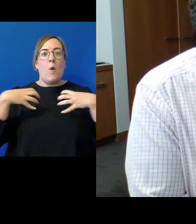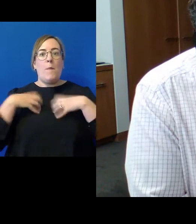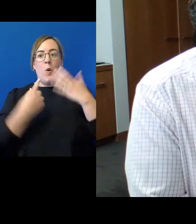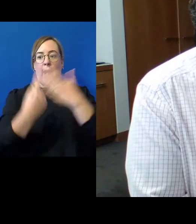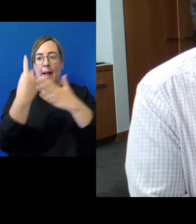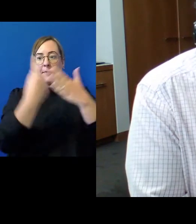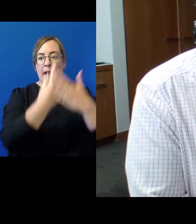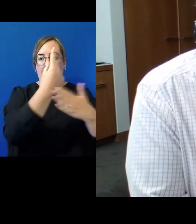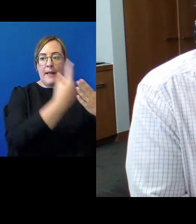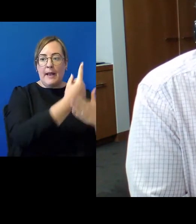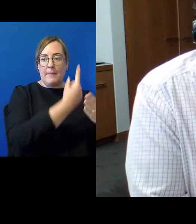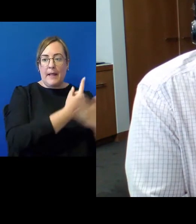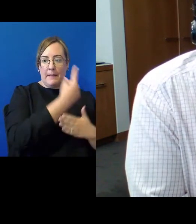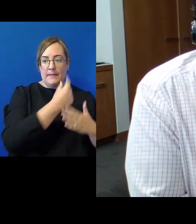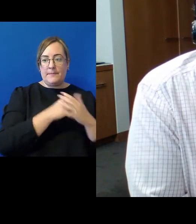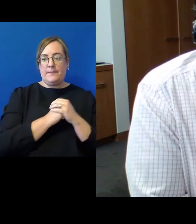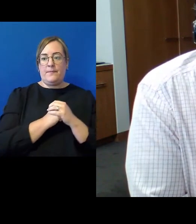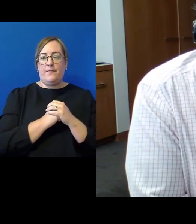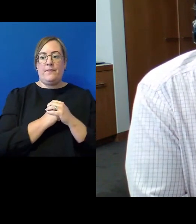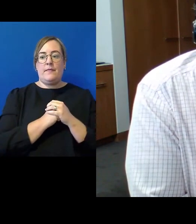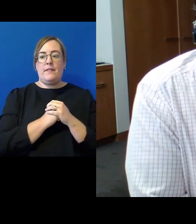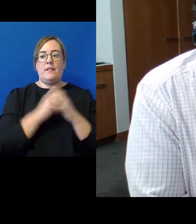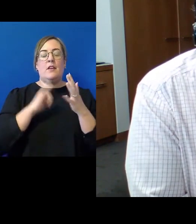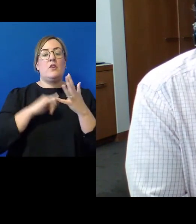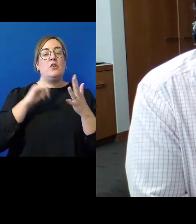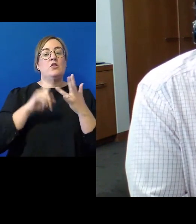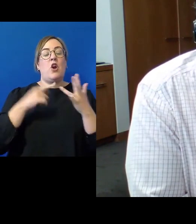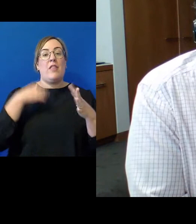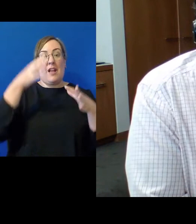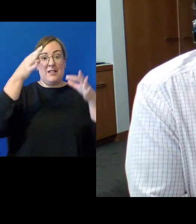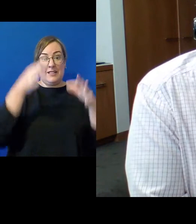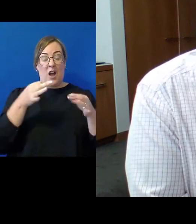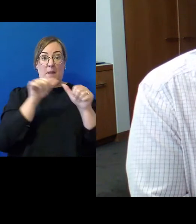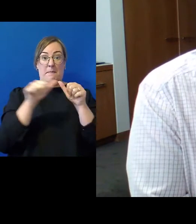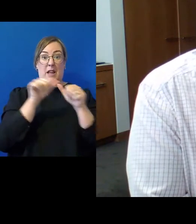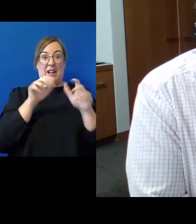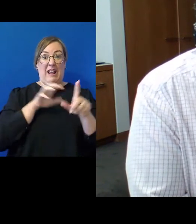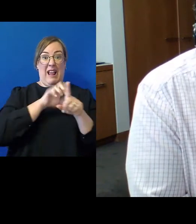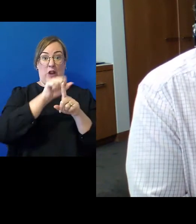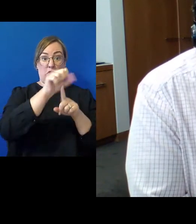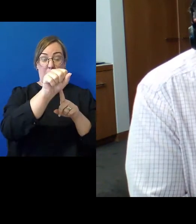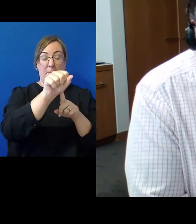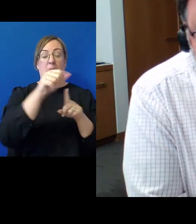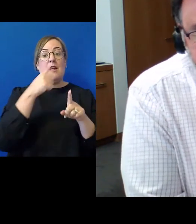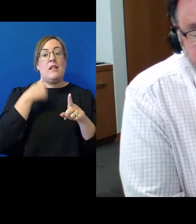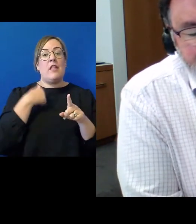firms with the crown warrant decided that they'd better catch up so they started doing it too